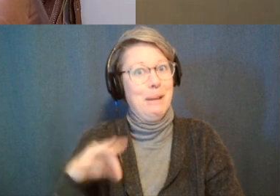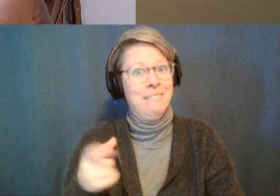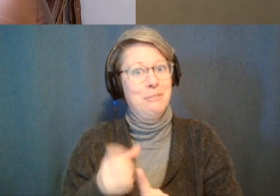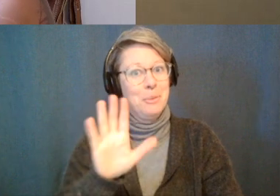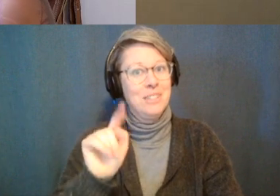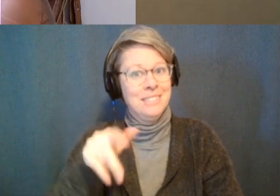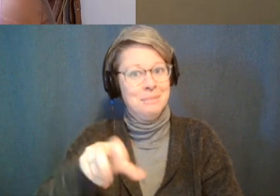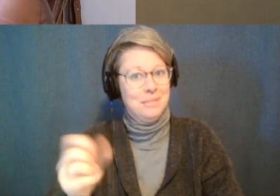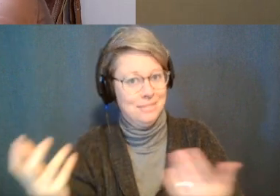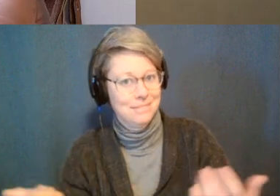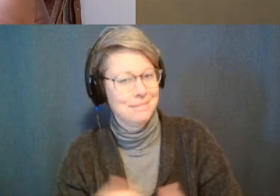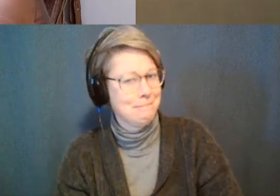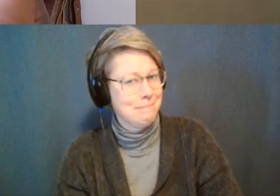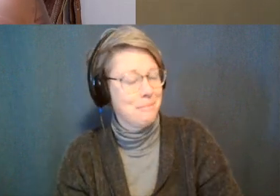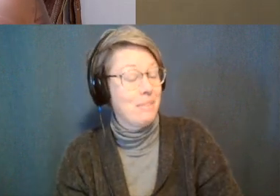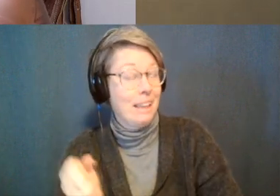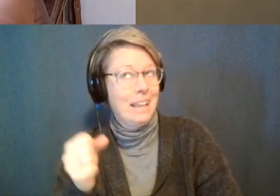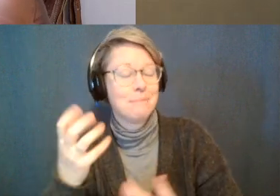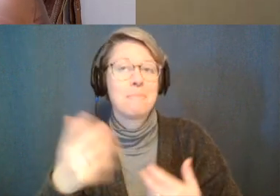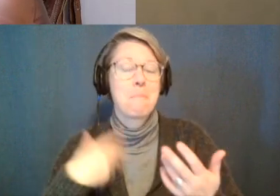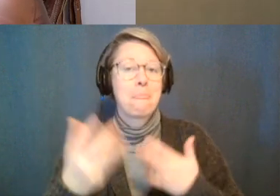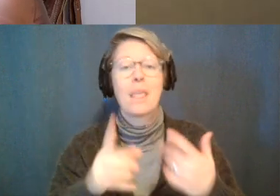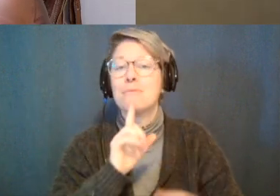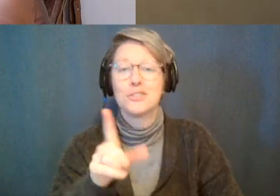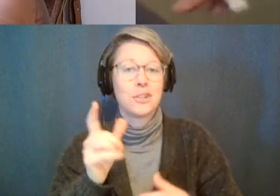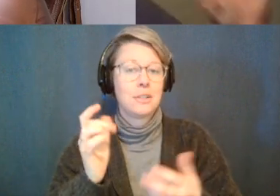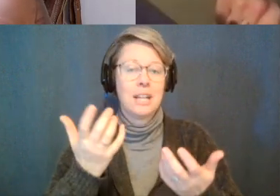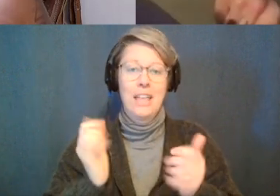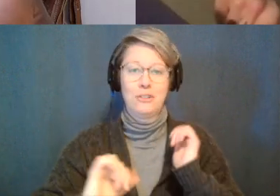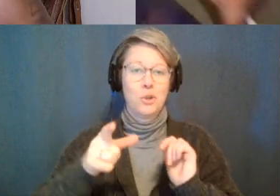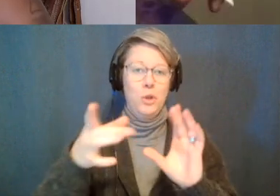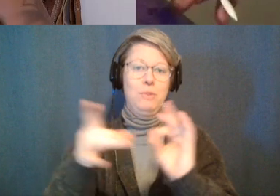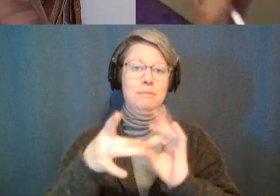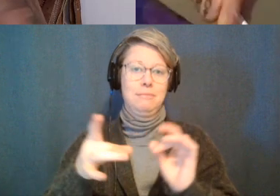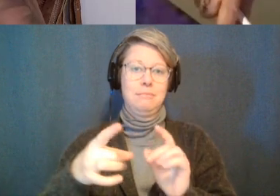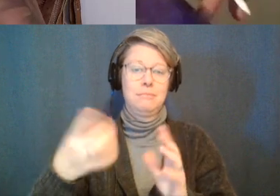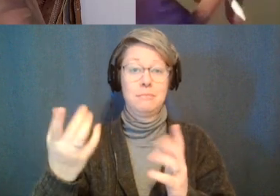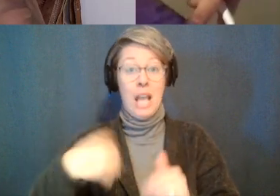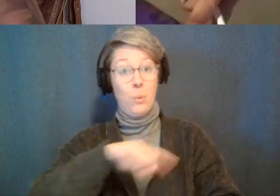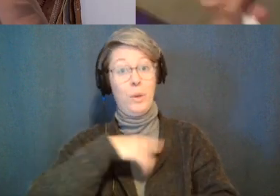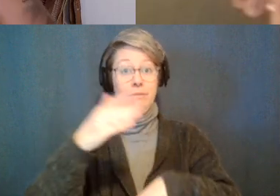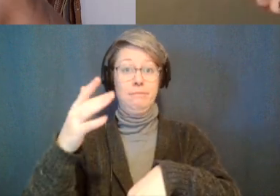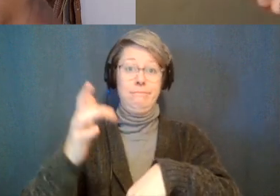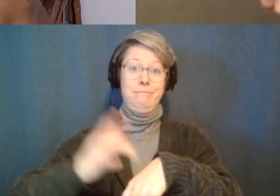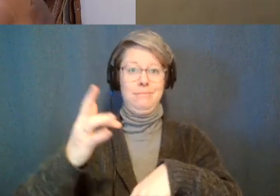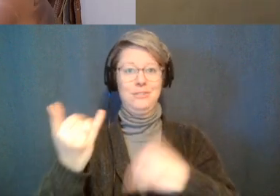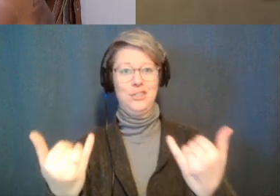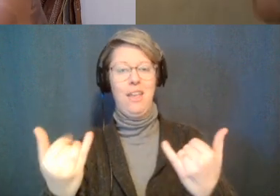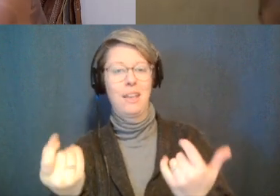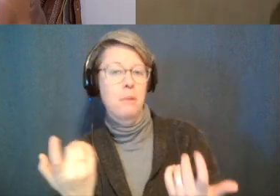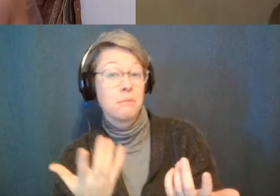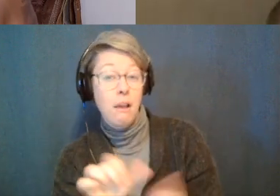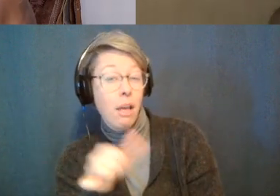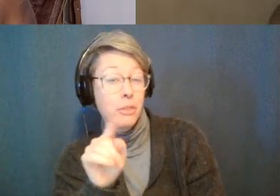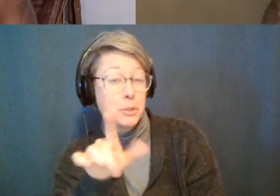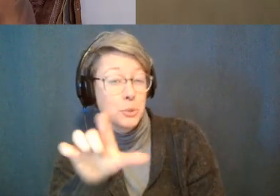and um i mean yeah i'm sure in the show you talk about it and we kind of just did talk about it but if there's any other tools